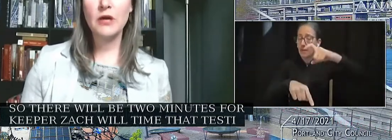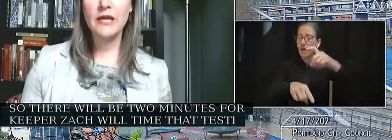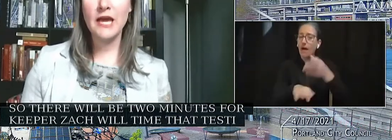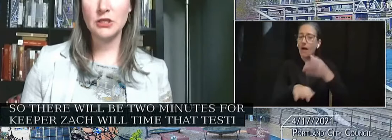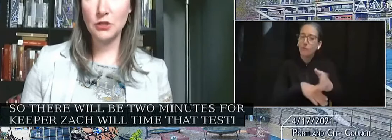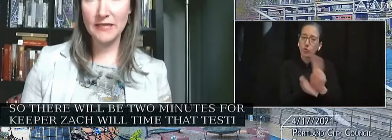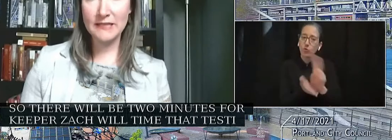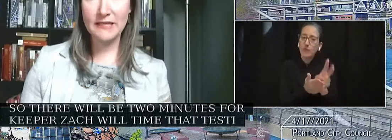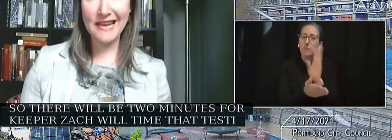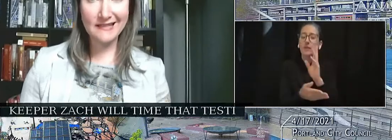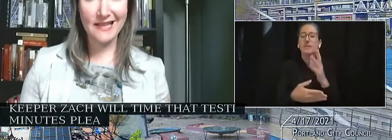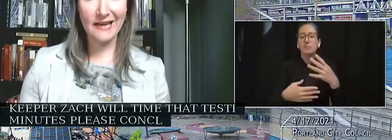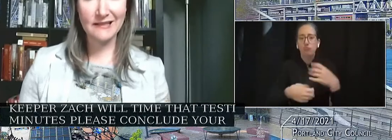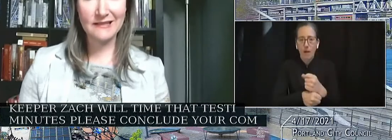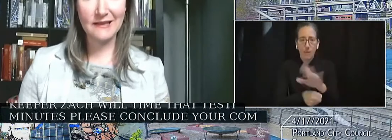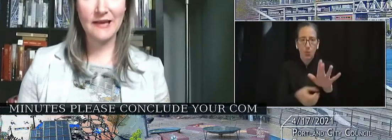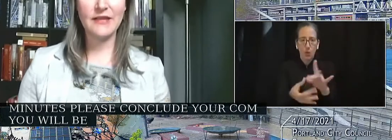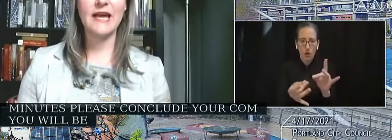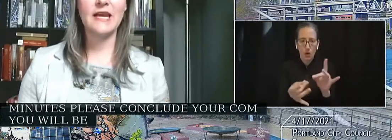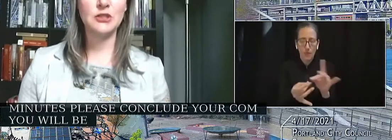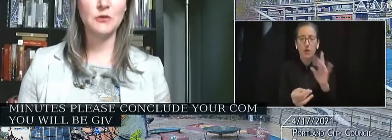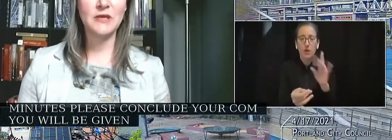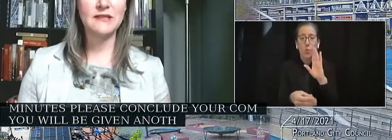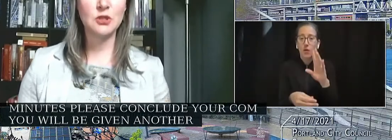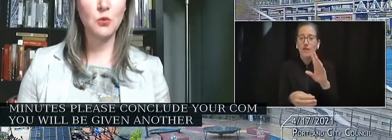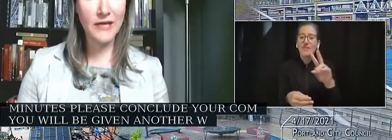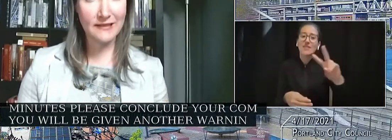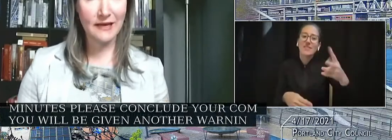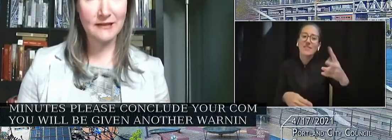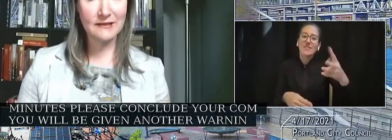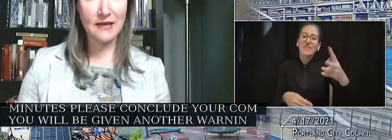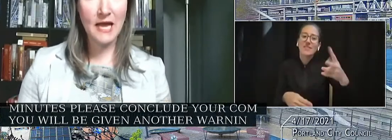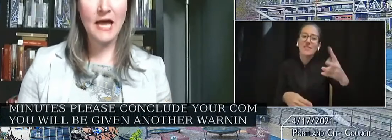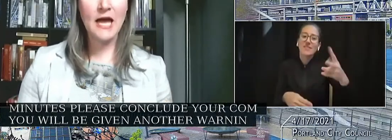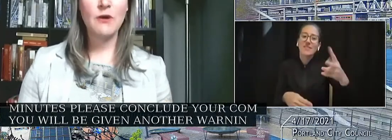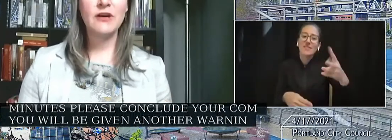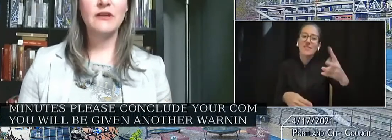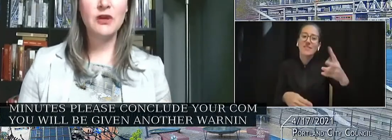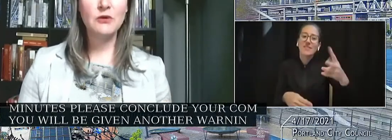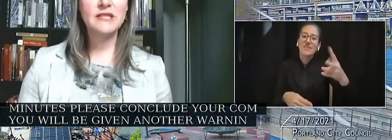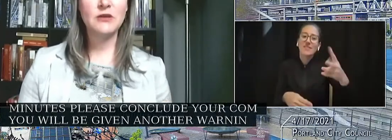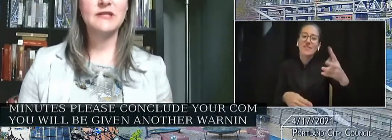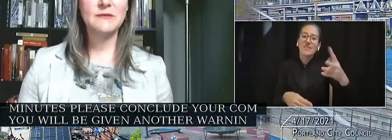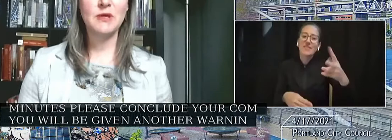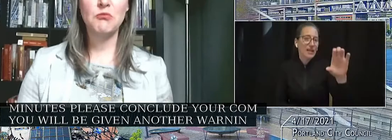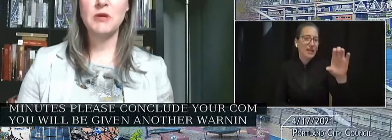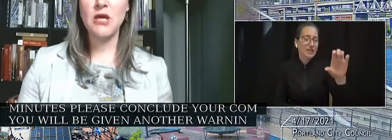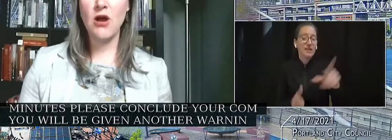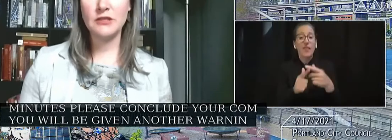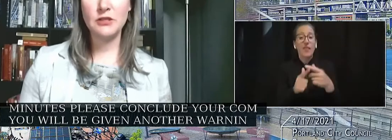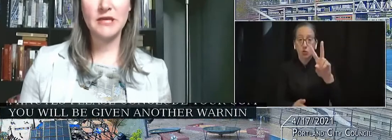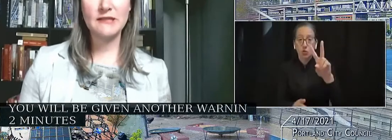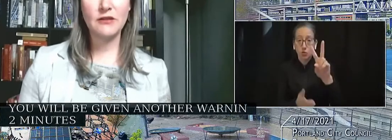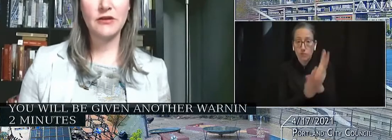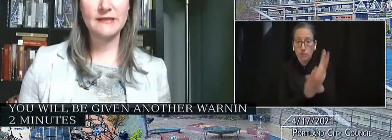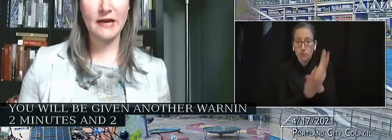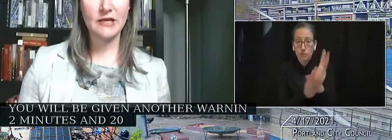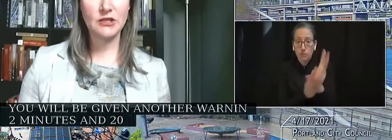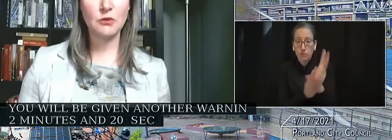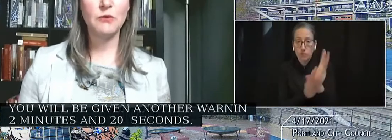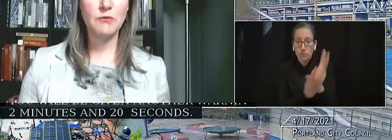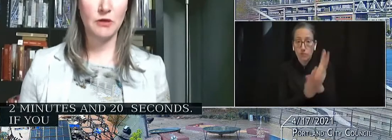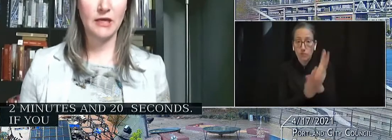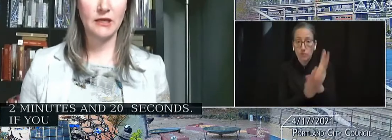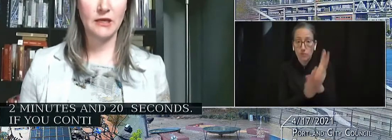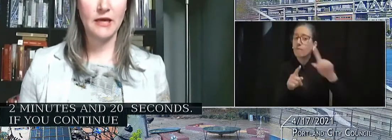given another warning at two minutes and 10 seconds. then again at two minutes and 20 seconds. However, if you continue to speak beyond two minutes and 30